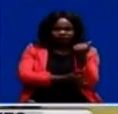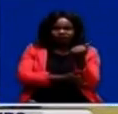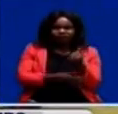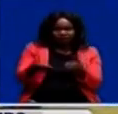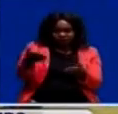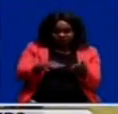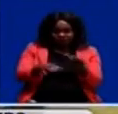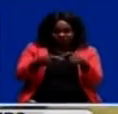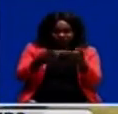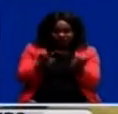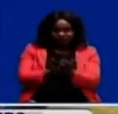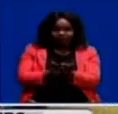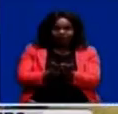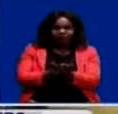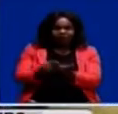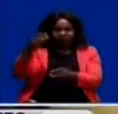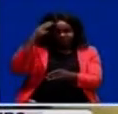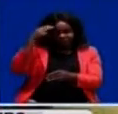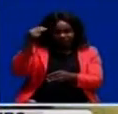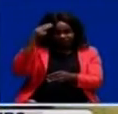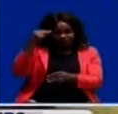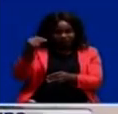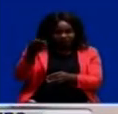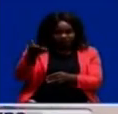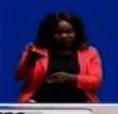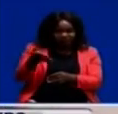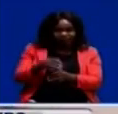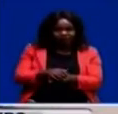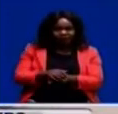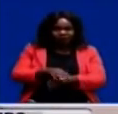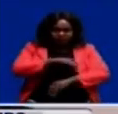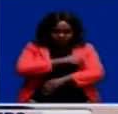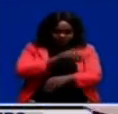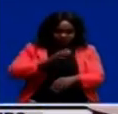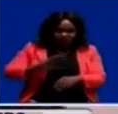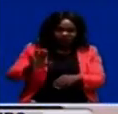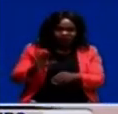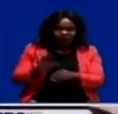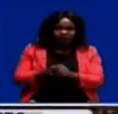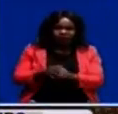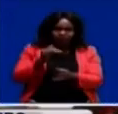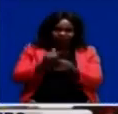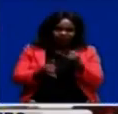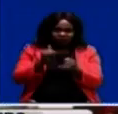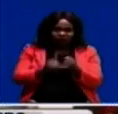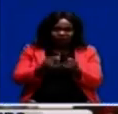burial site at Leopards Hill Memorial Park in Lusaka, the widow, Priska Mwabe, paid her last tribute.